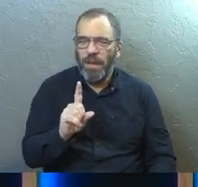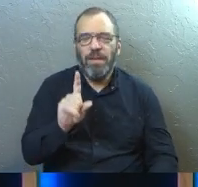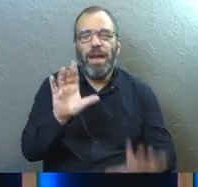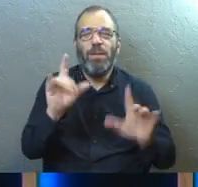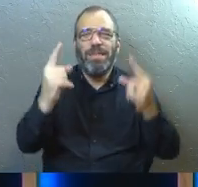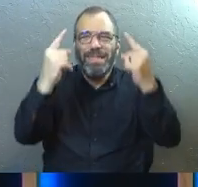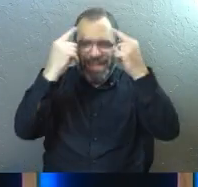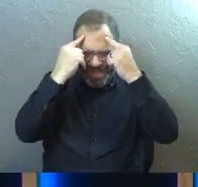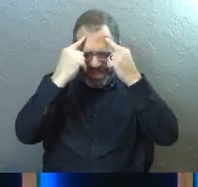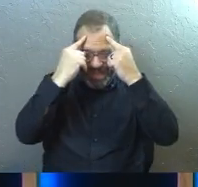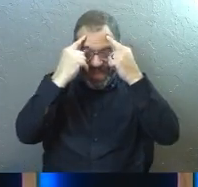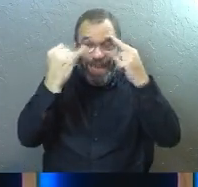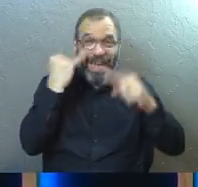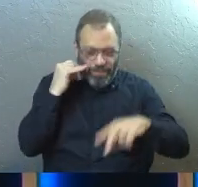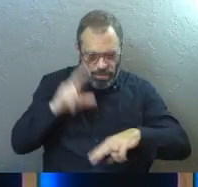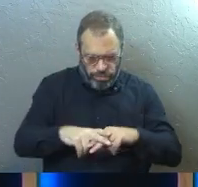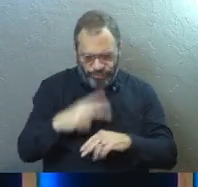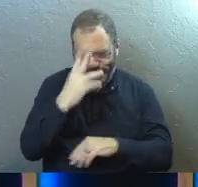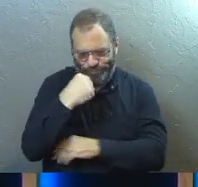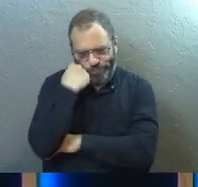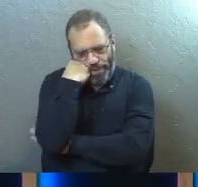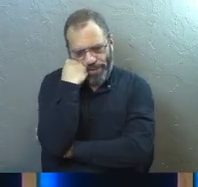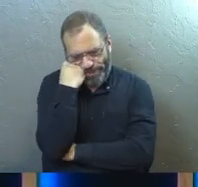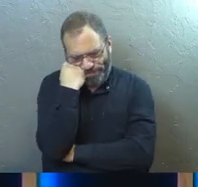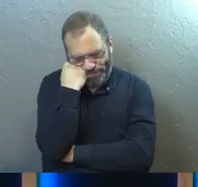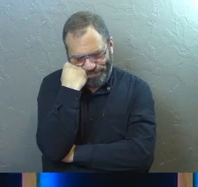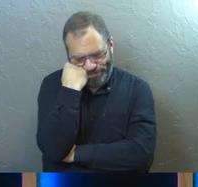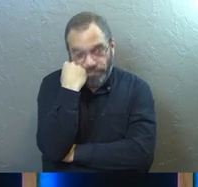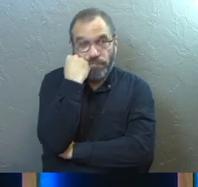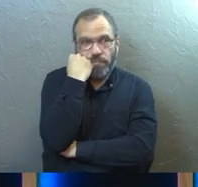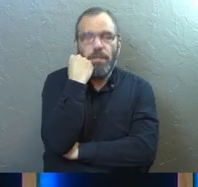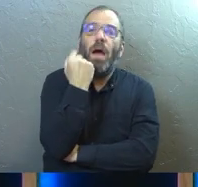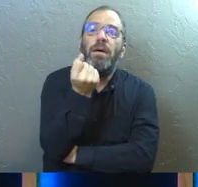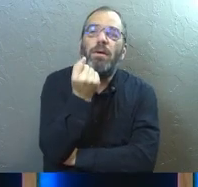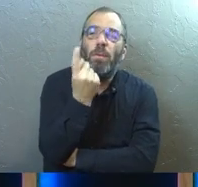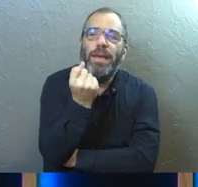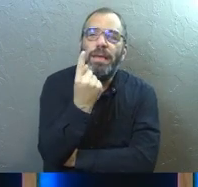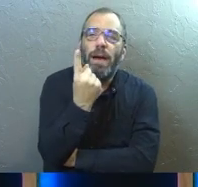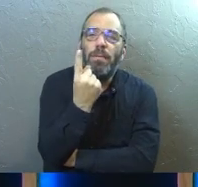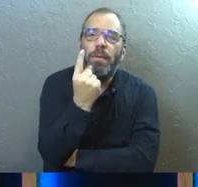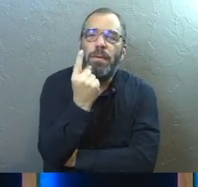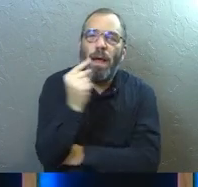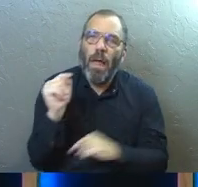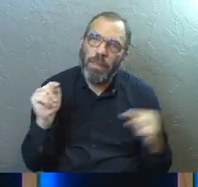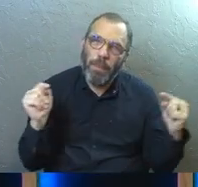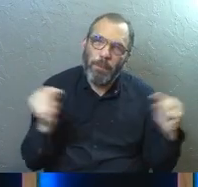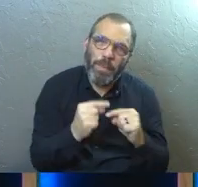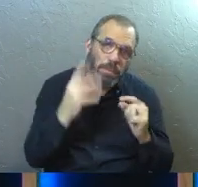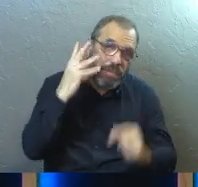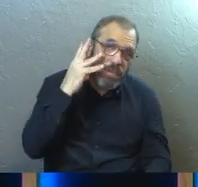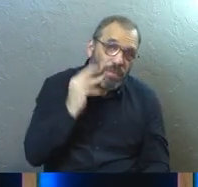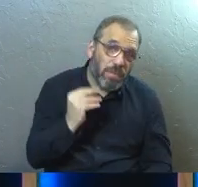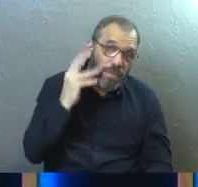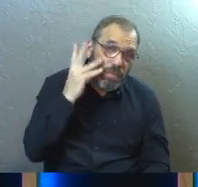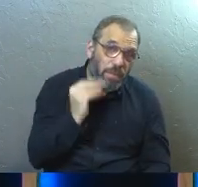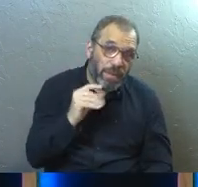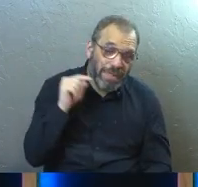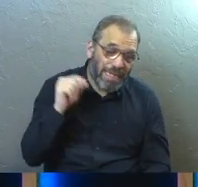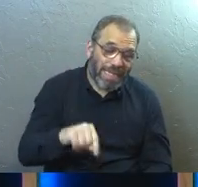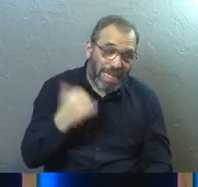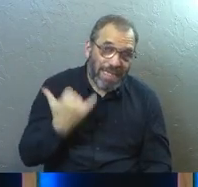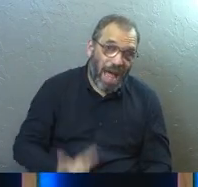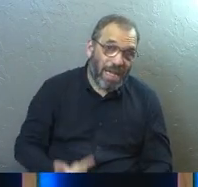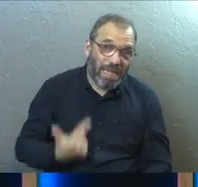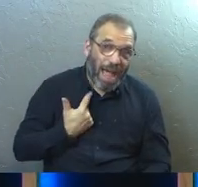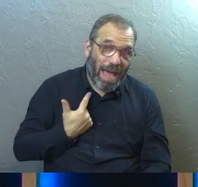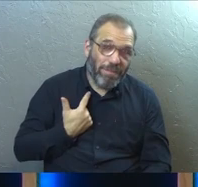for just a second. If you've been sleeping up until this point, get this. Because pain that we're experiencing in this